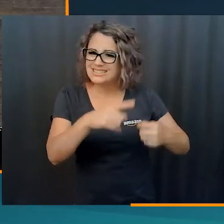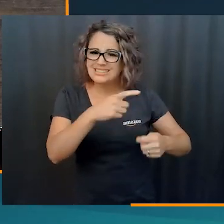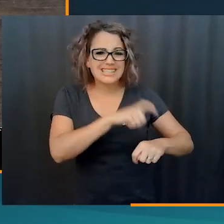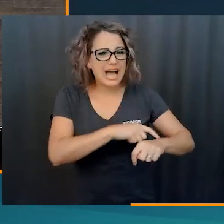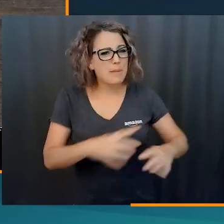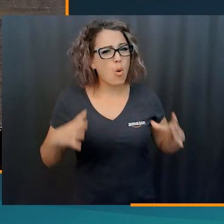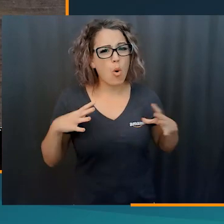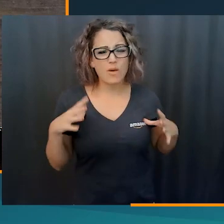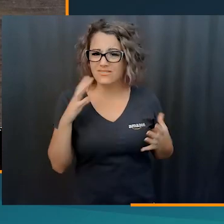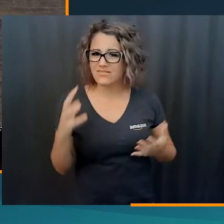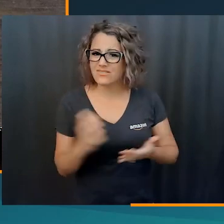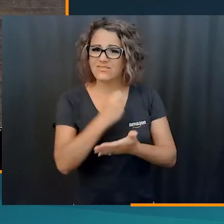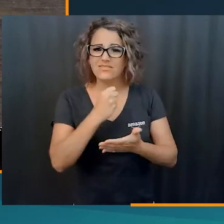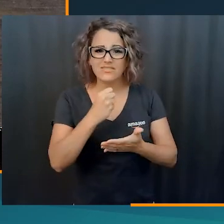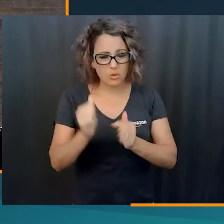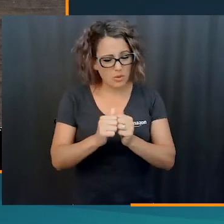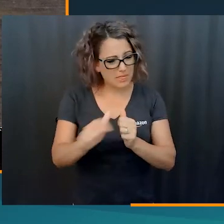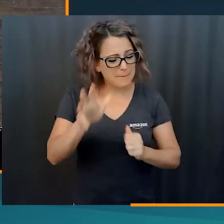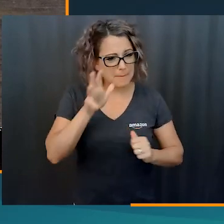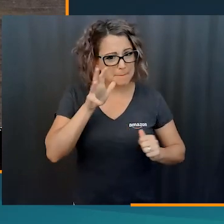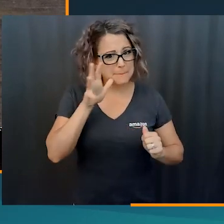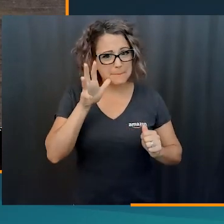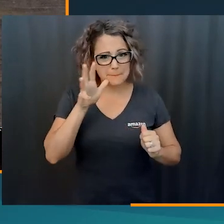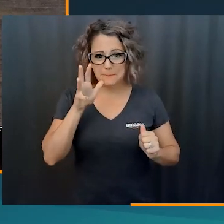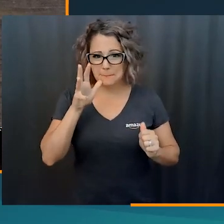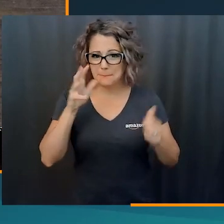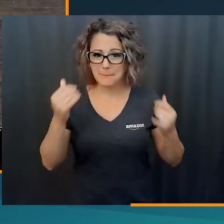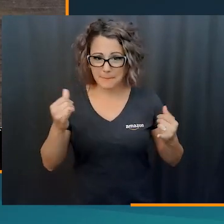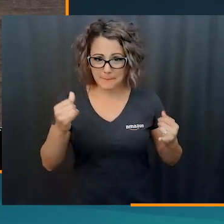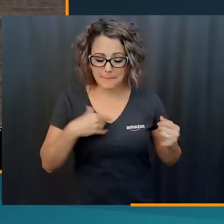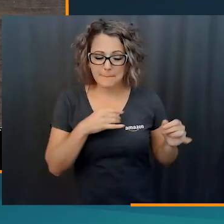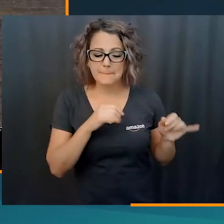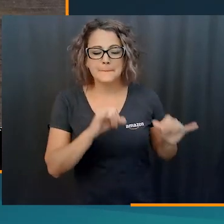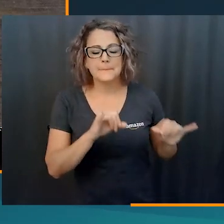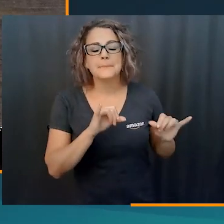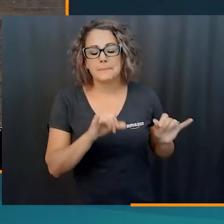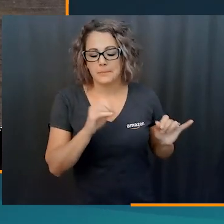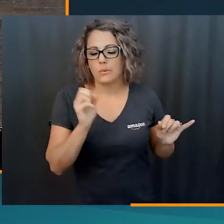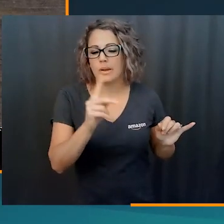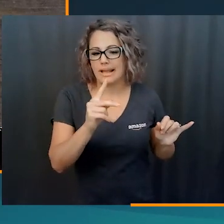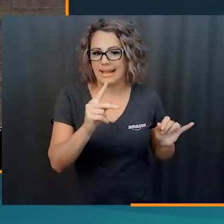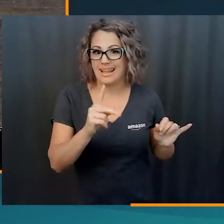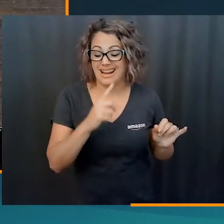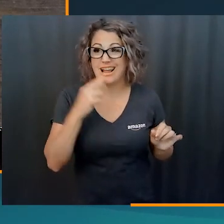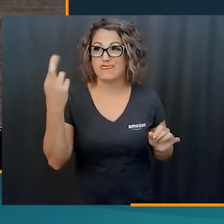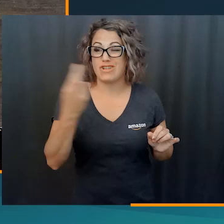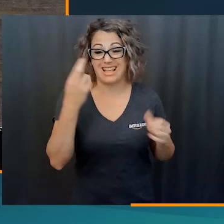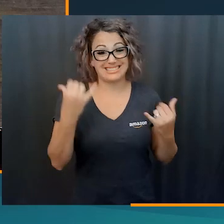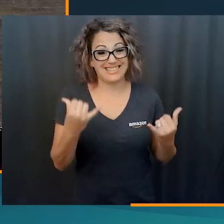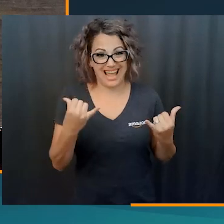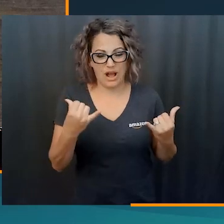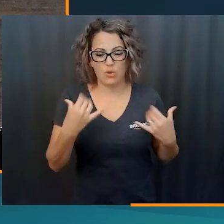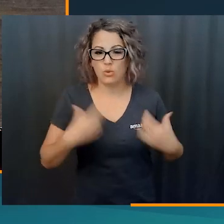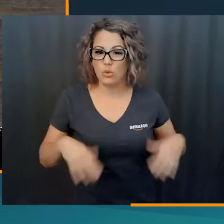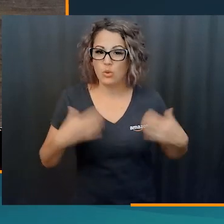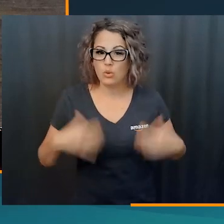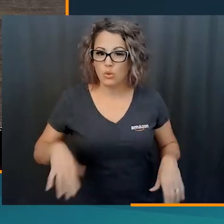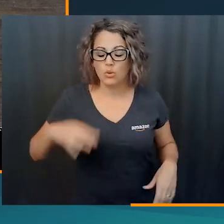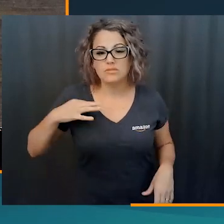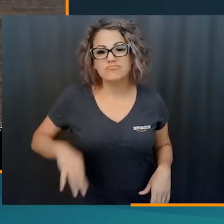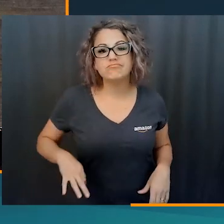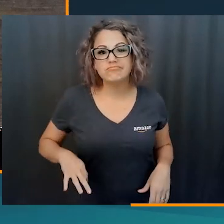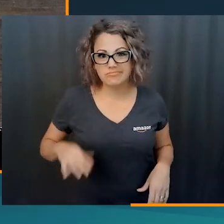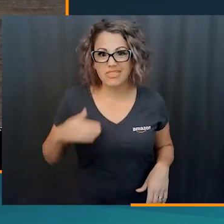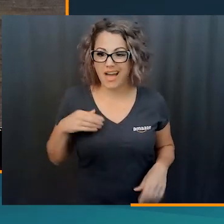team pushed me to like take time off, like, you know, have that, have that moment. Um, and it, it helped